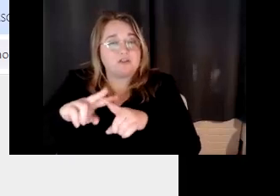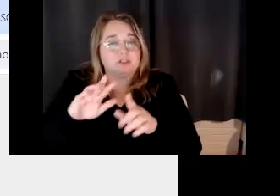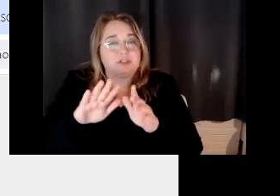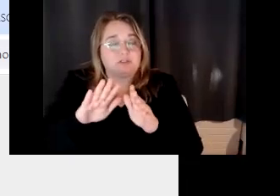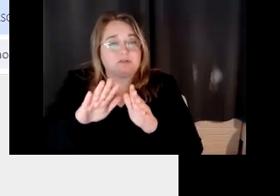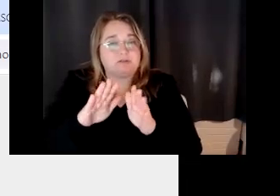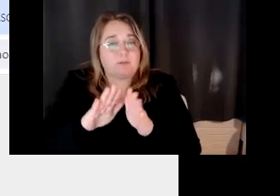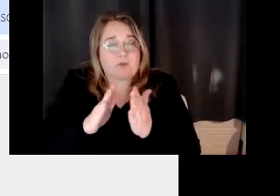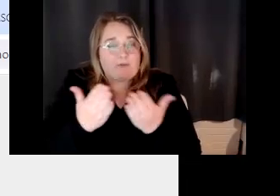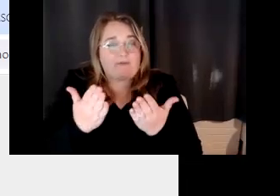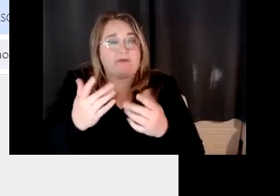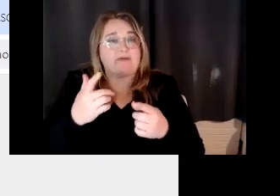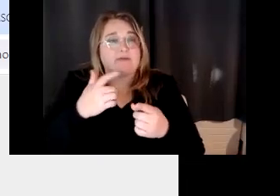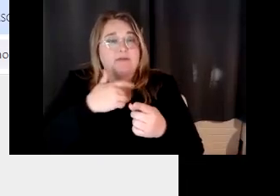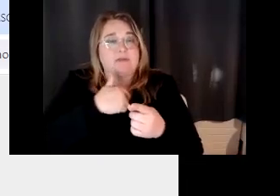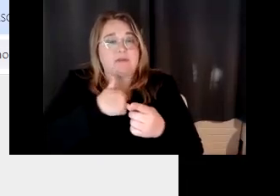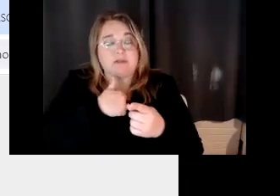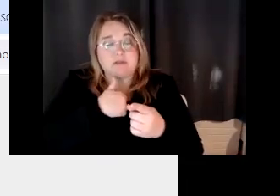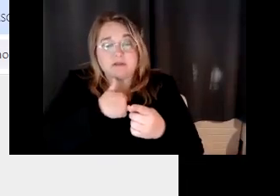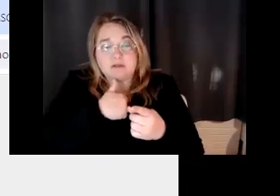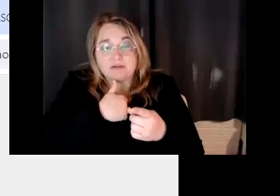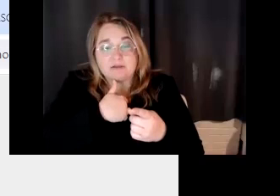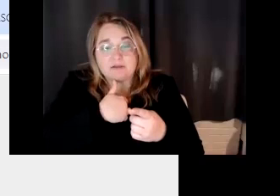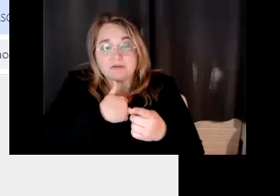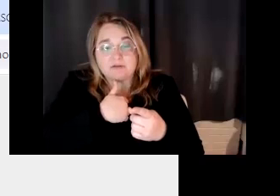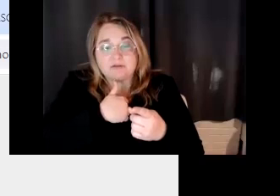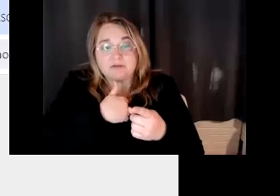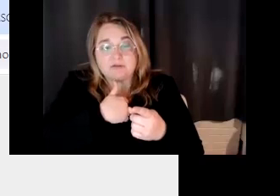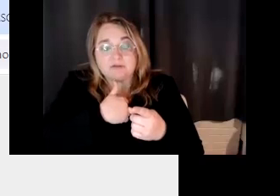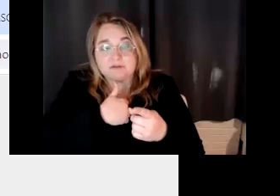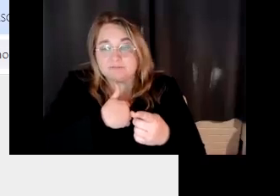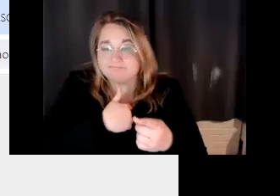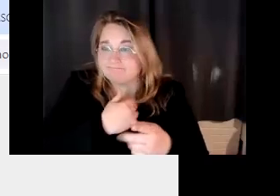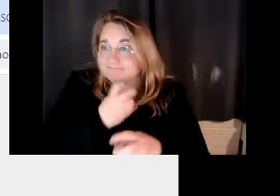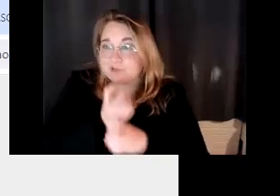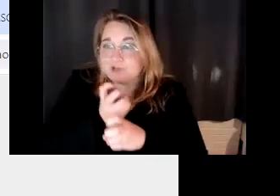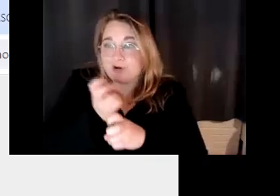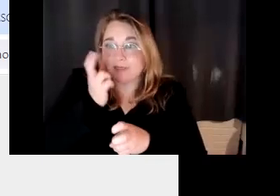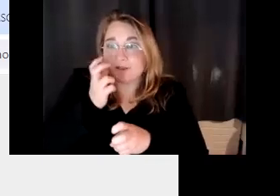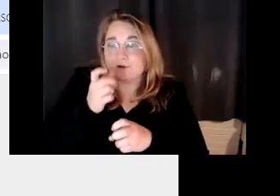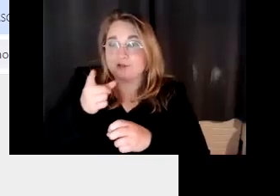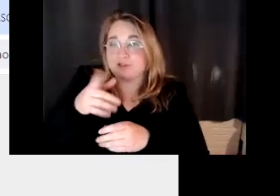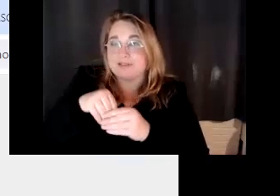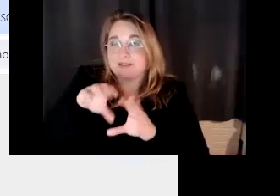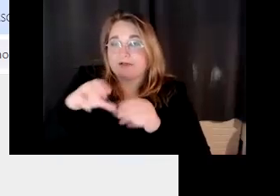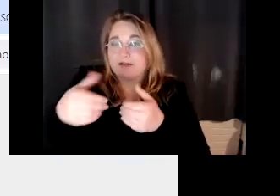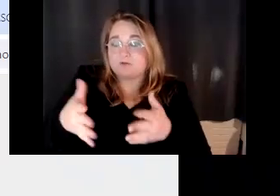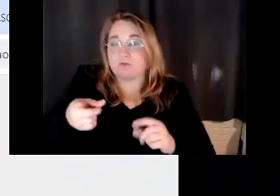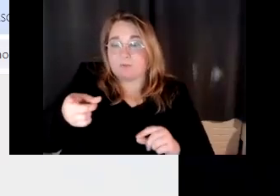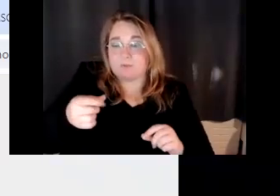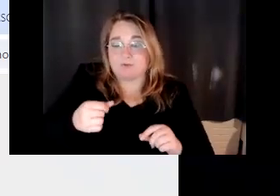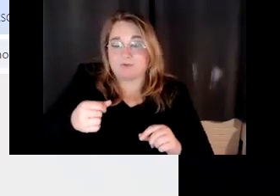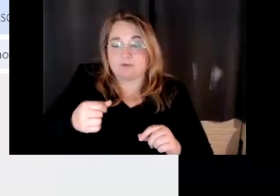with only the textbook, but I'm still doing all my tests and everything the same, like the same